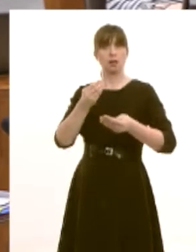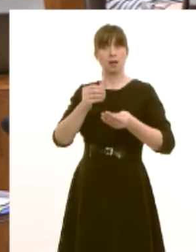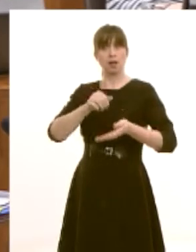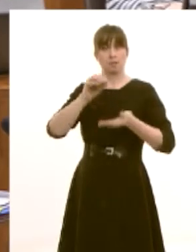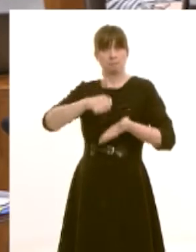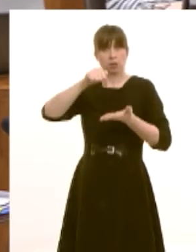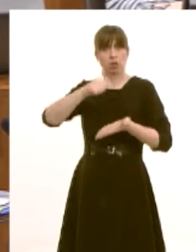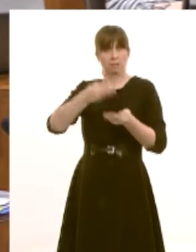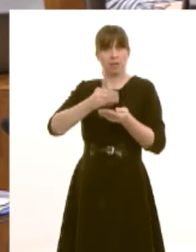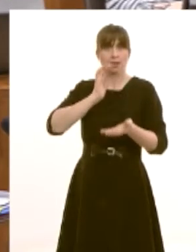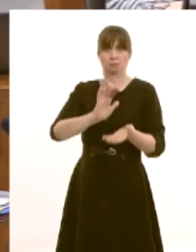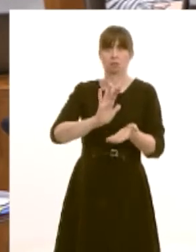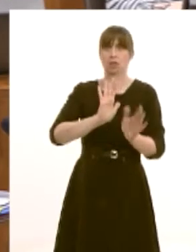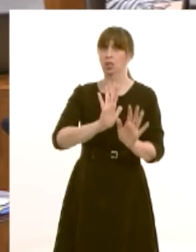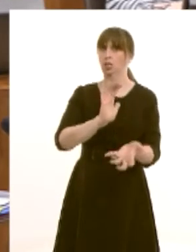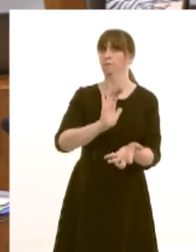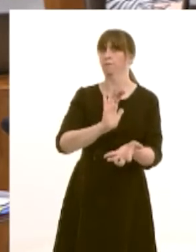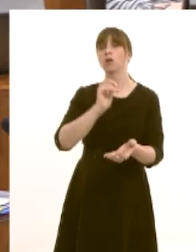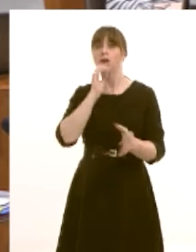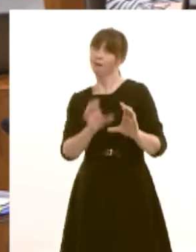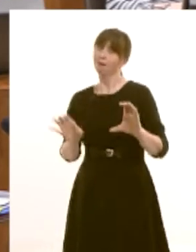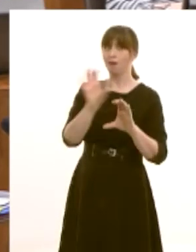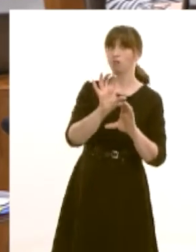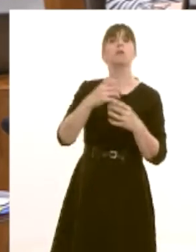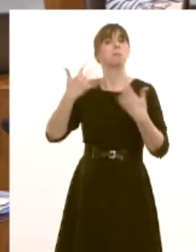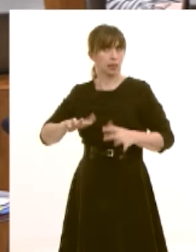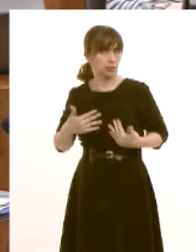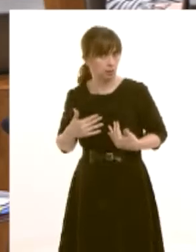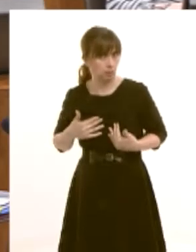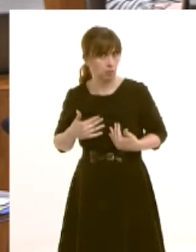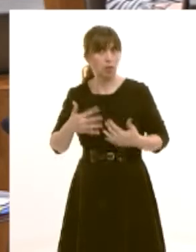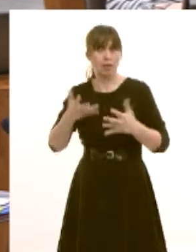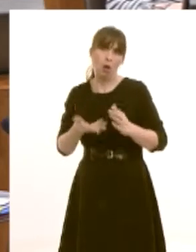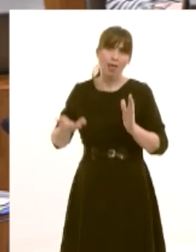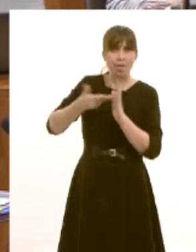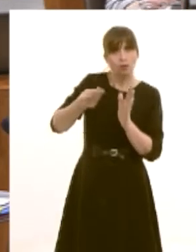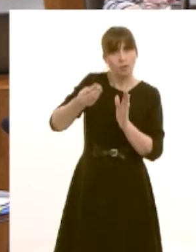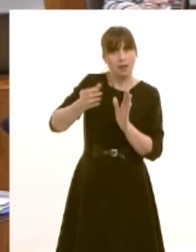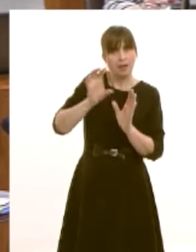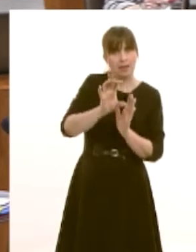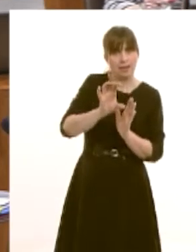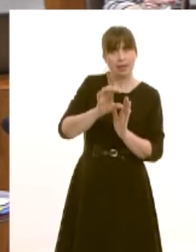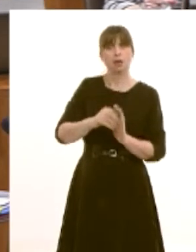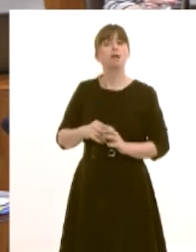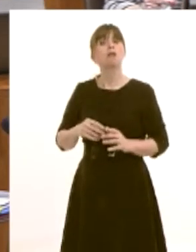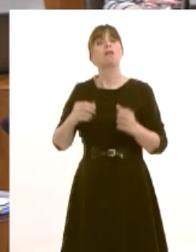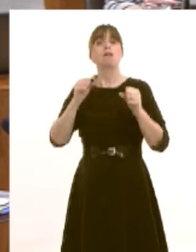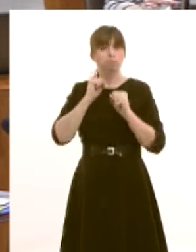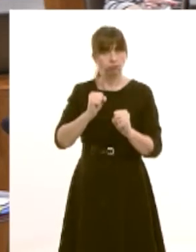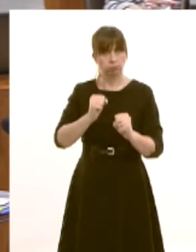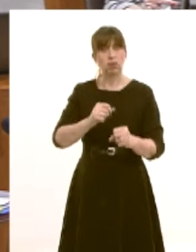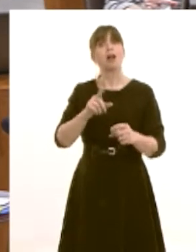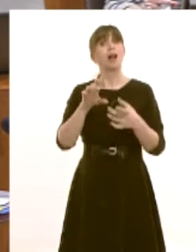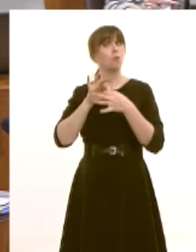done that 106 million pounds extra is available within the welsh education system that would otherwise have been the case uh together with her